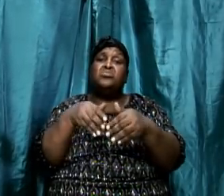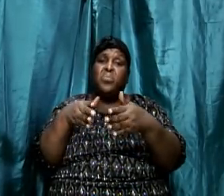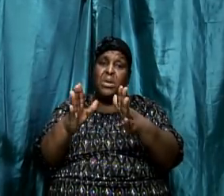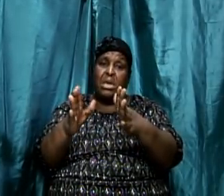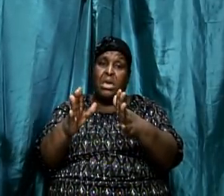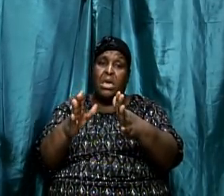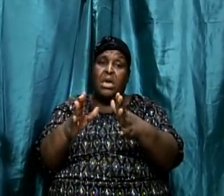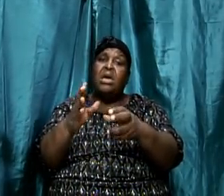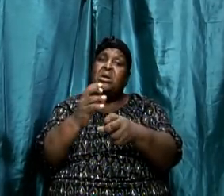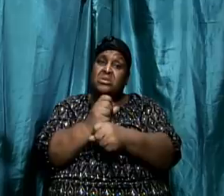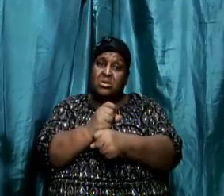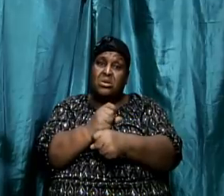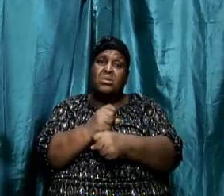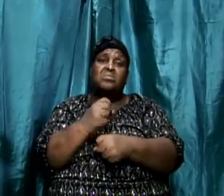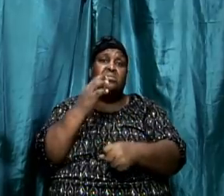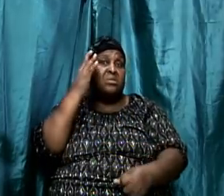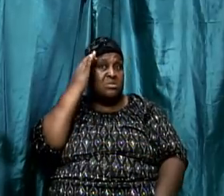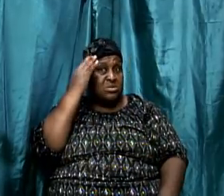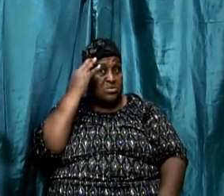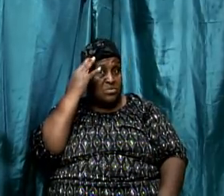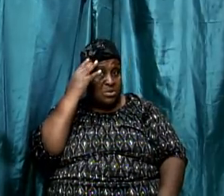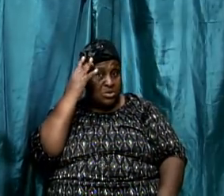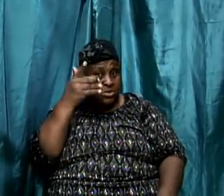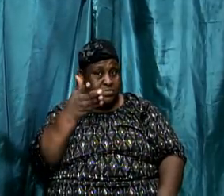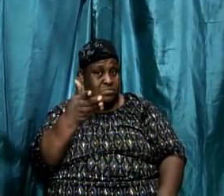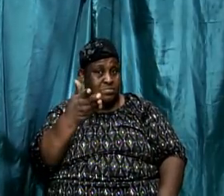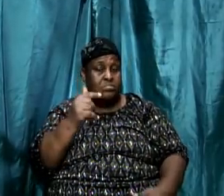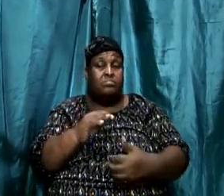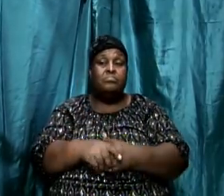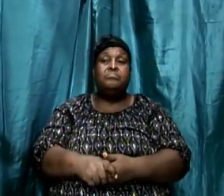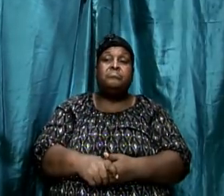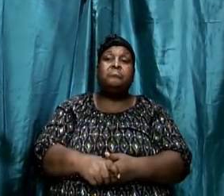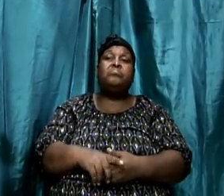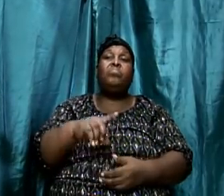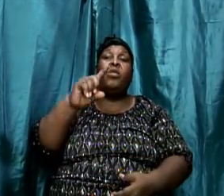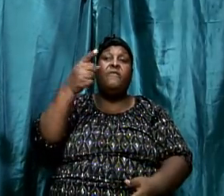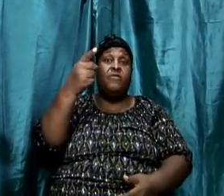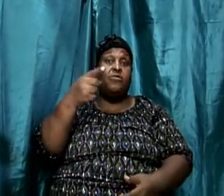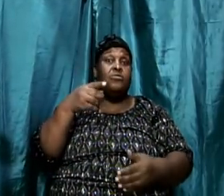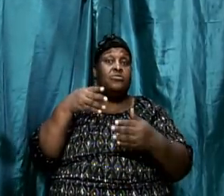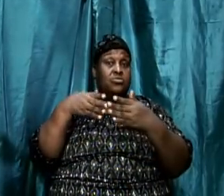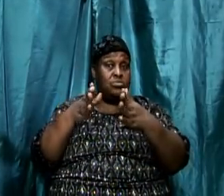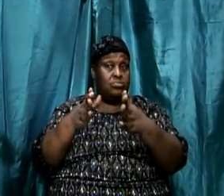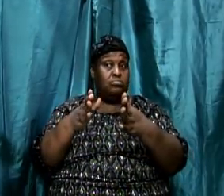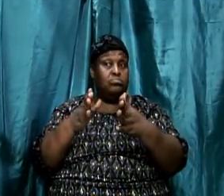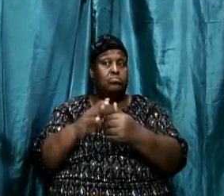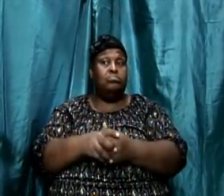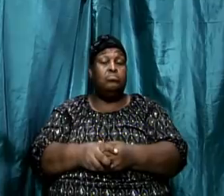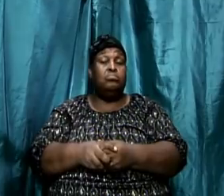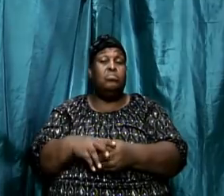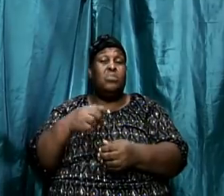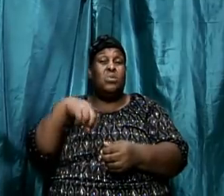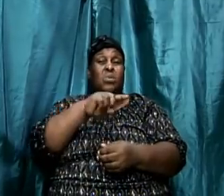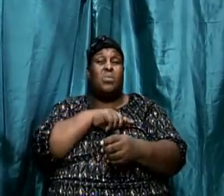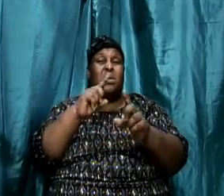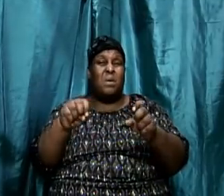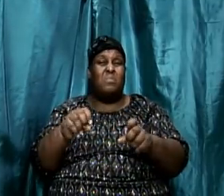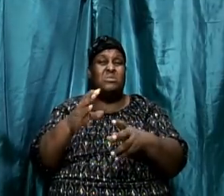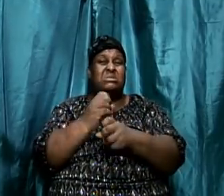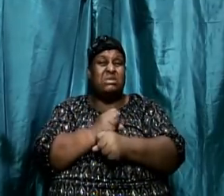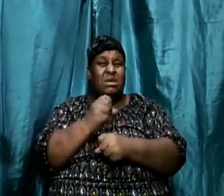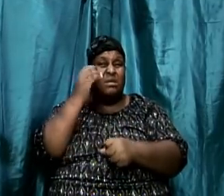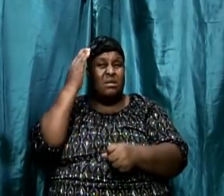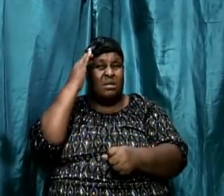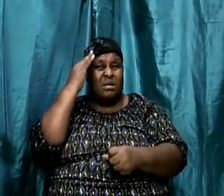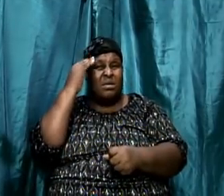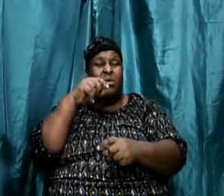into consideration. Praise God. Now, the first step we must take into consideration is that